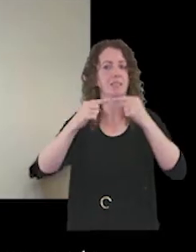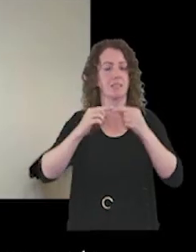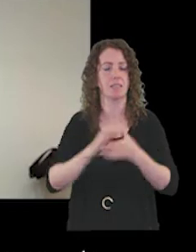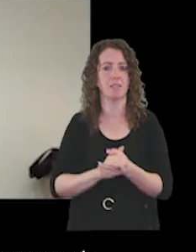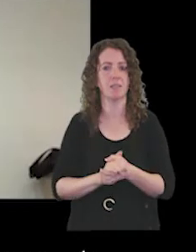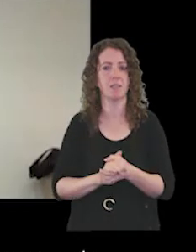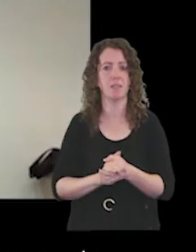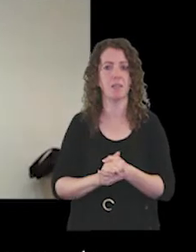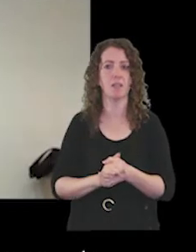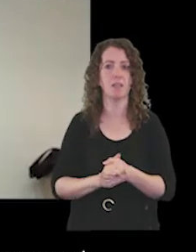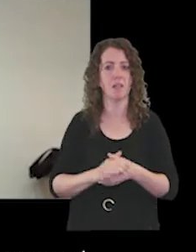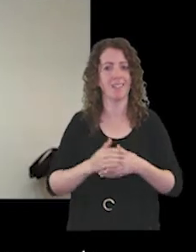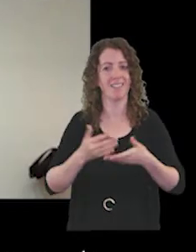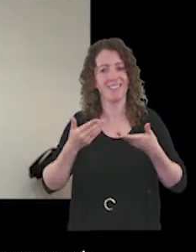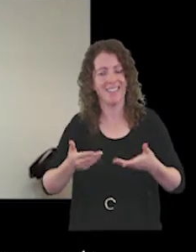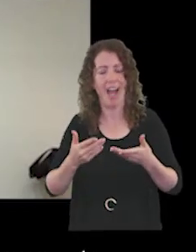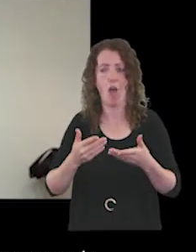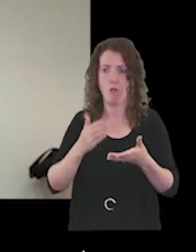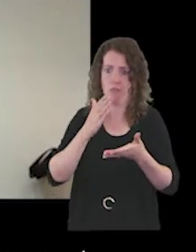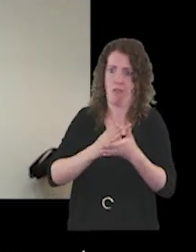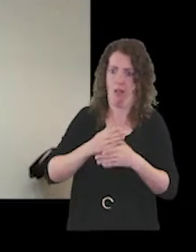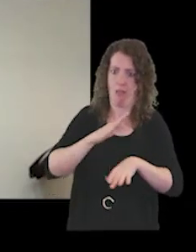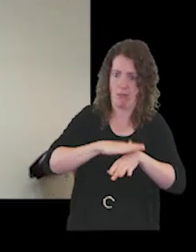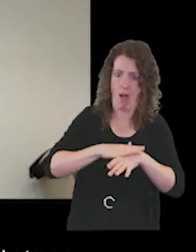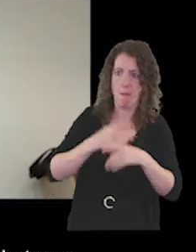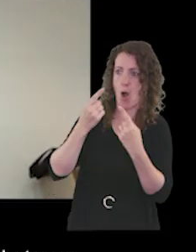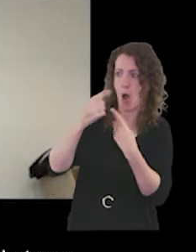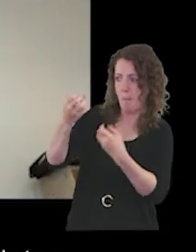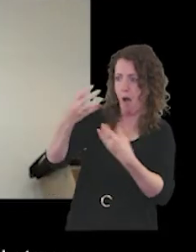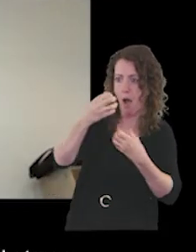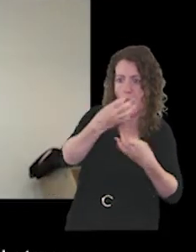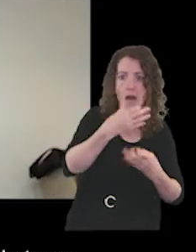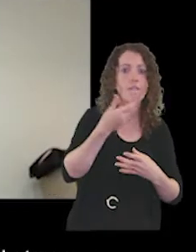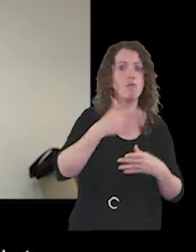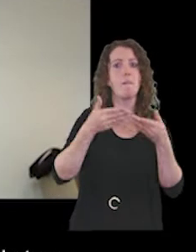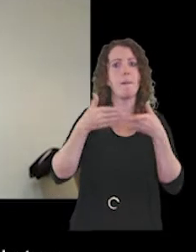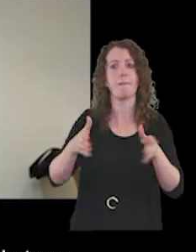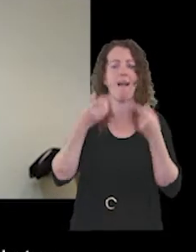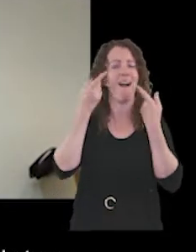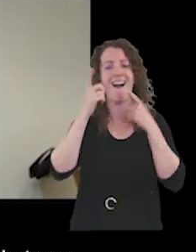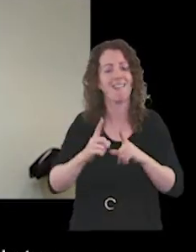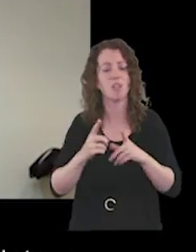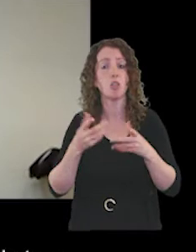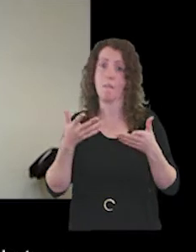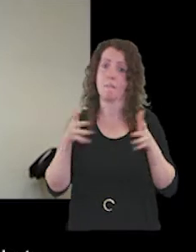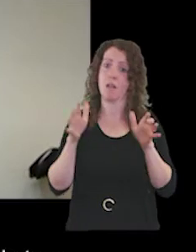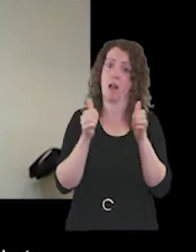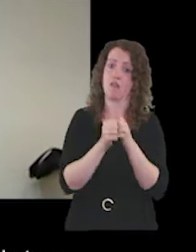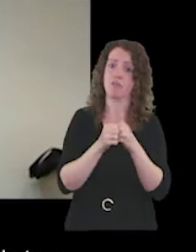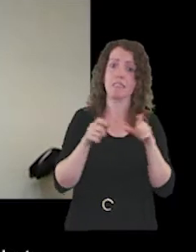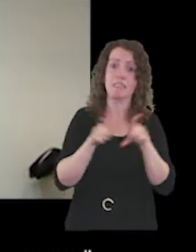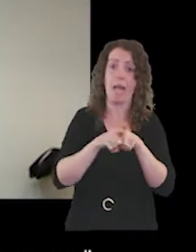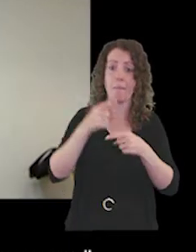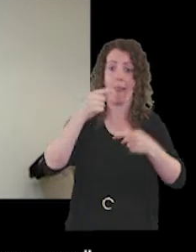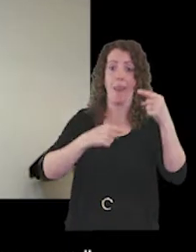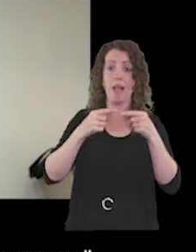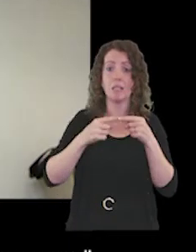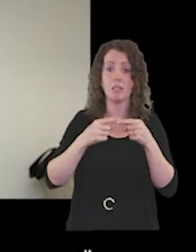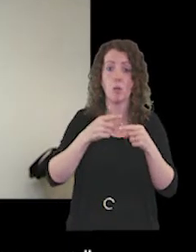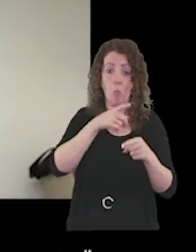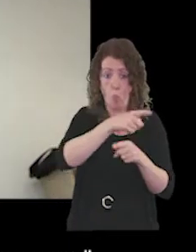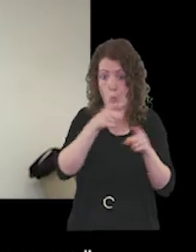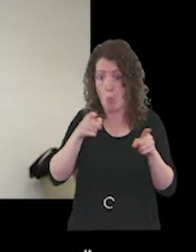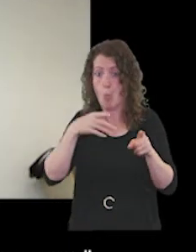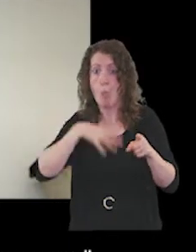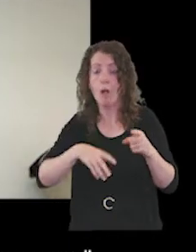to take comments from the public in real time this year, we have agreed, as we did last year, that anyone wishing to comment on the accuracy